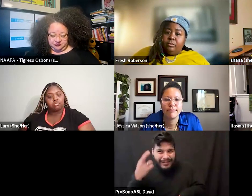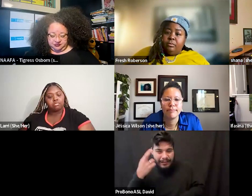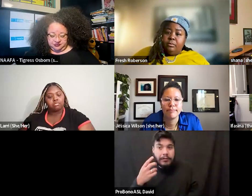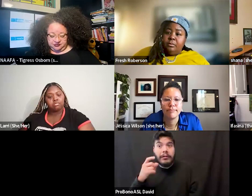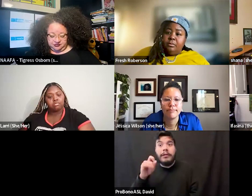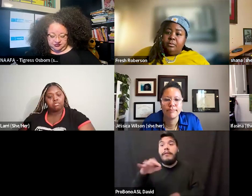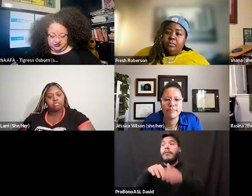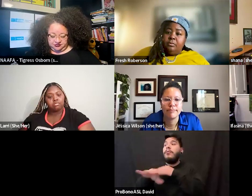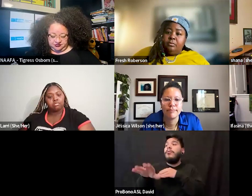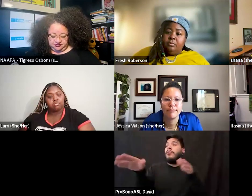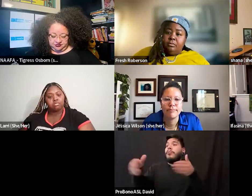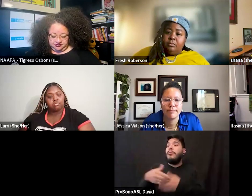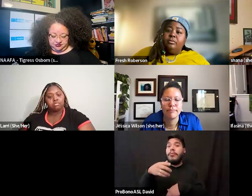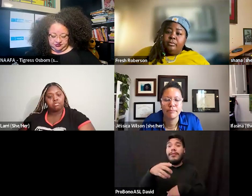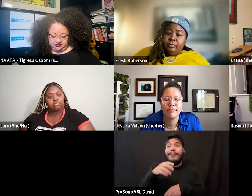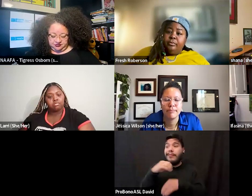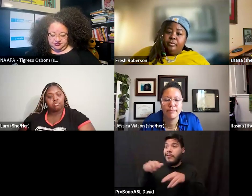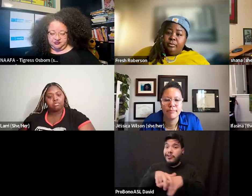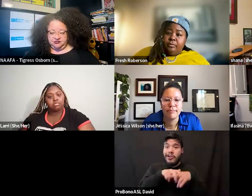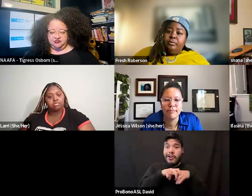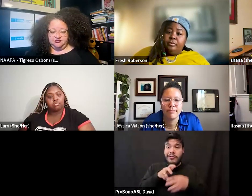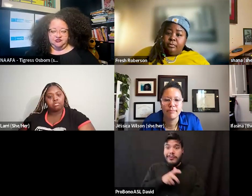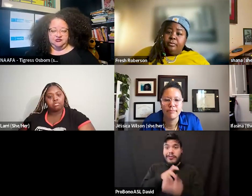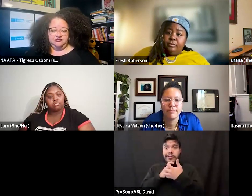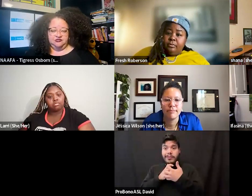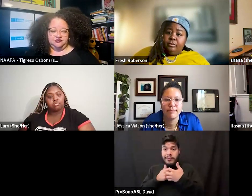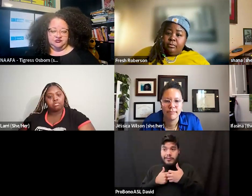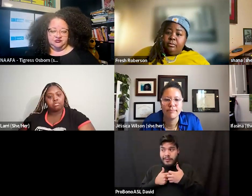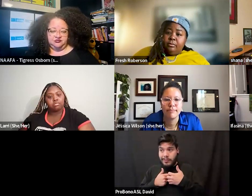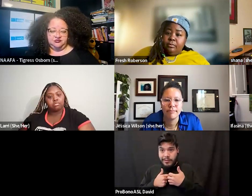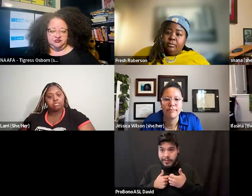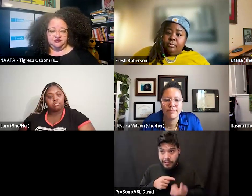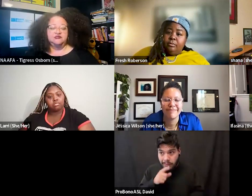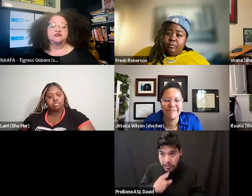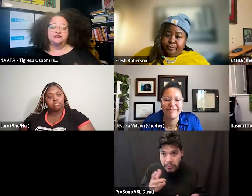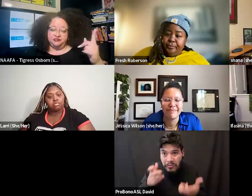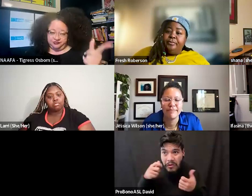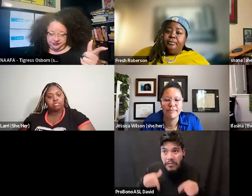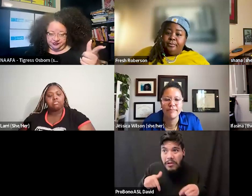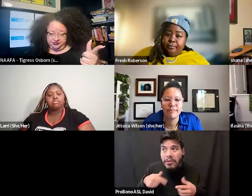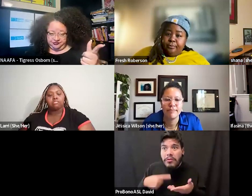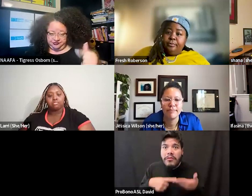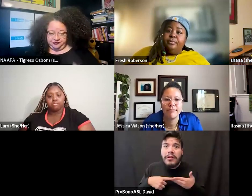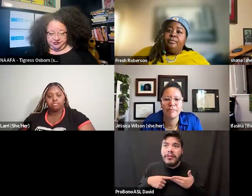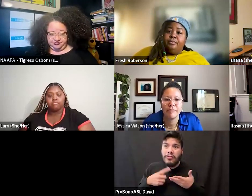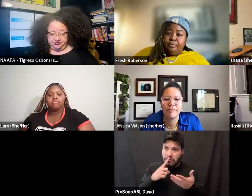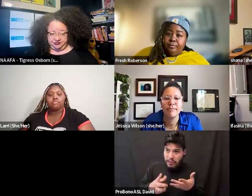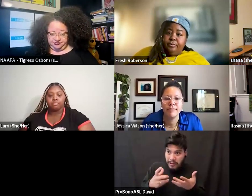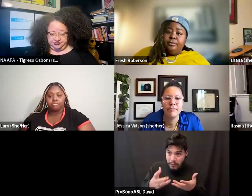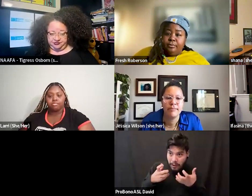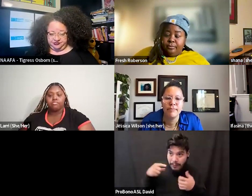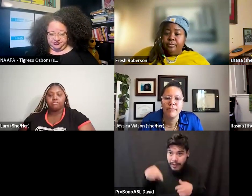into a room and none of the chairs in here fit me, then, you know, did you really want me in this conversation? Did you really want me in this space?